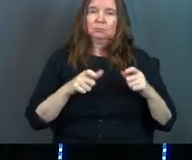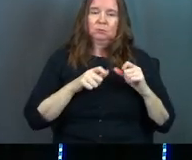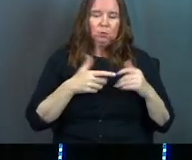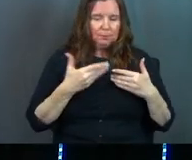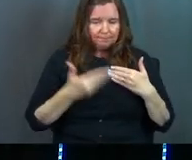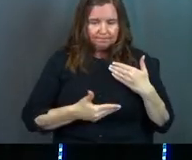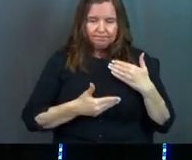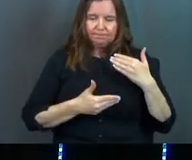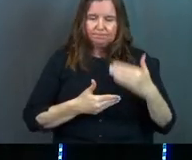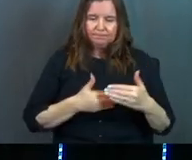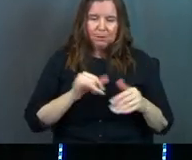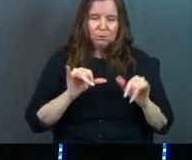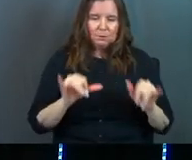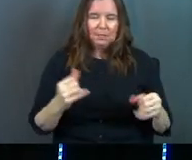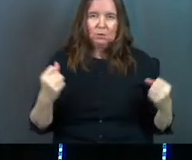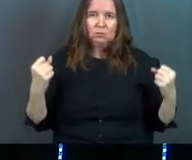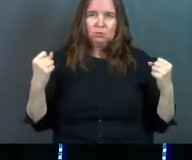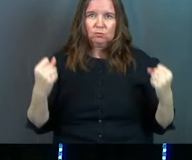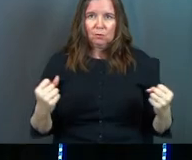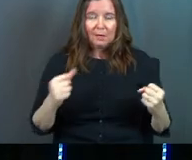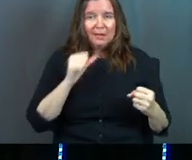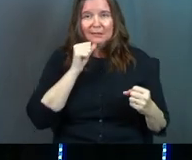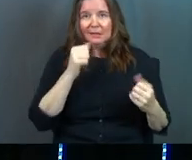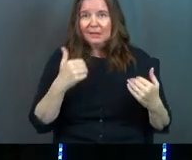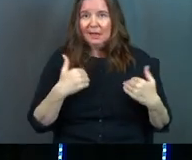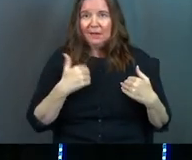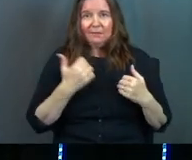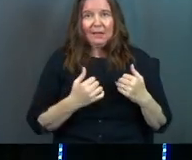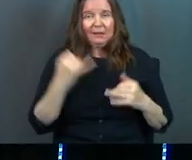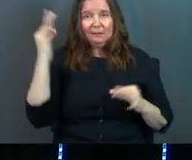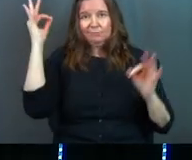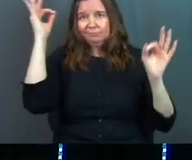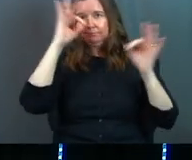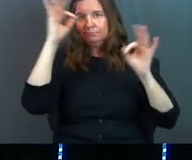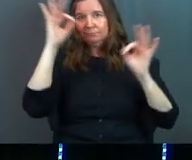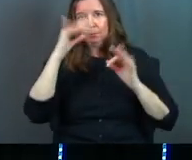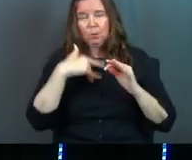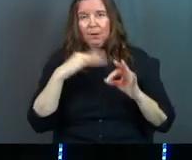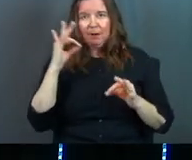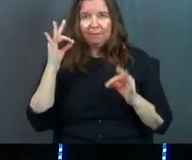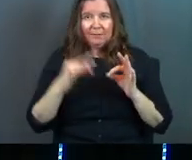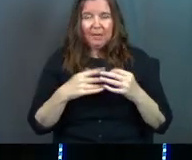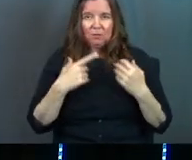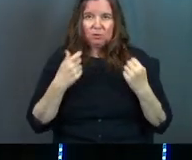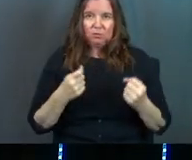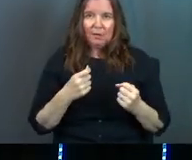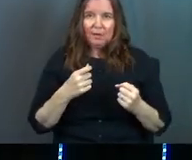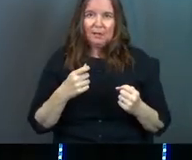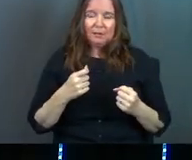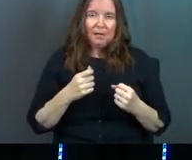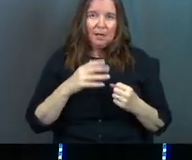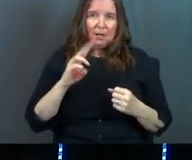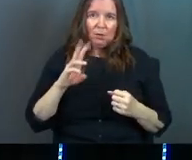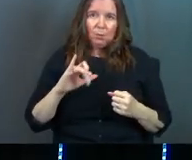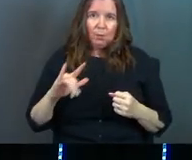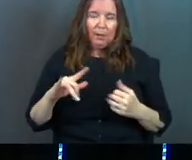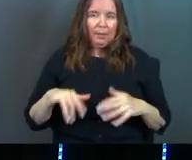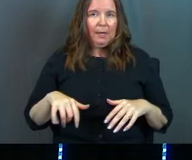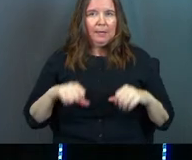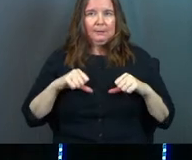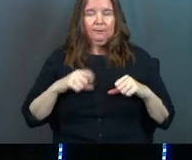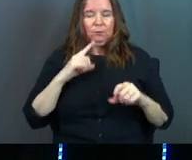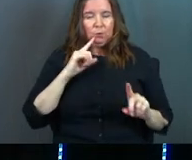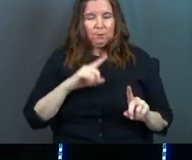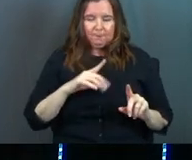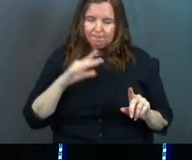kept moving, and you stayed strong. I didn't have any idea at the time what faith and strength and iron will that took for you,